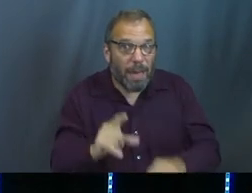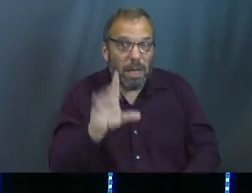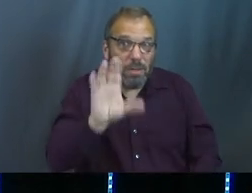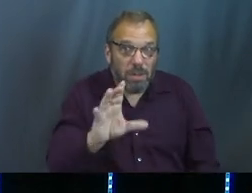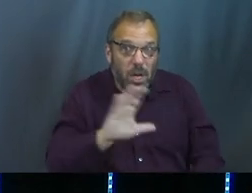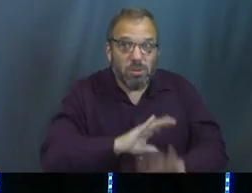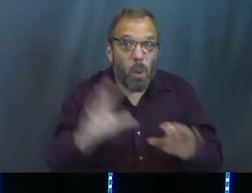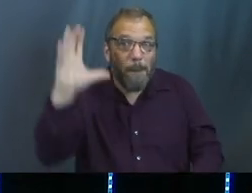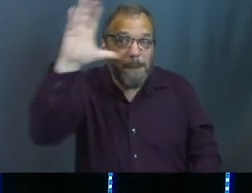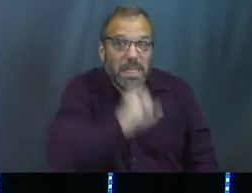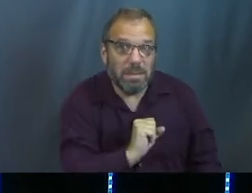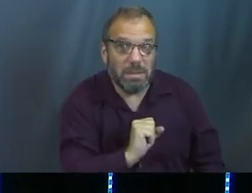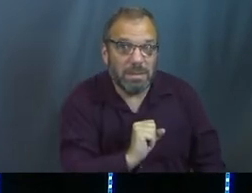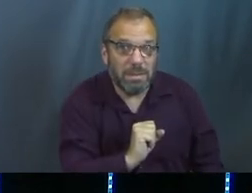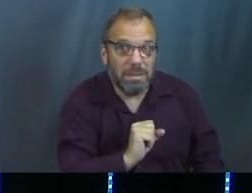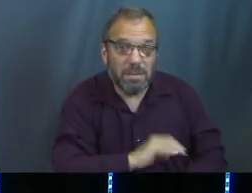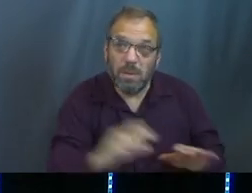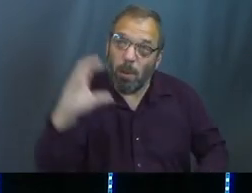Don't miss out.